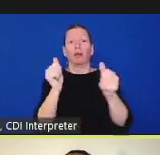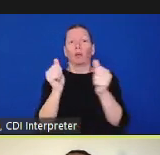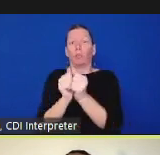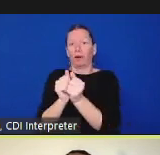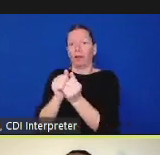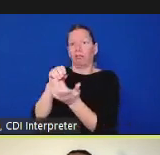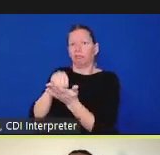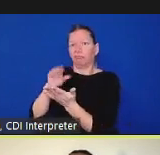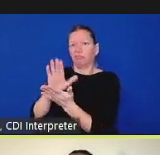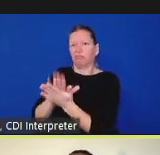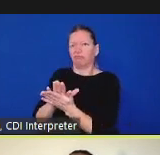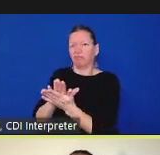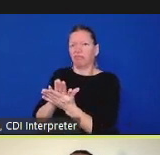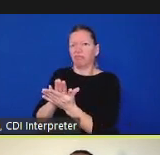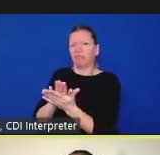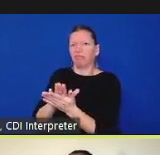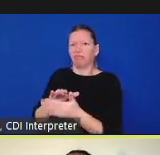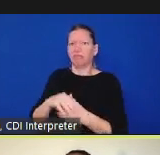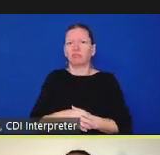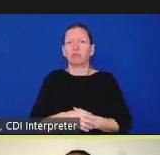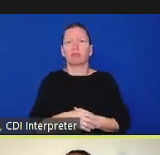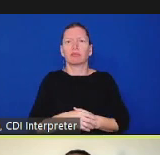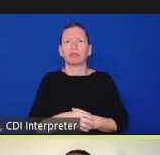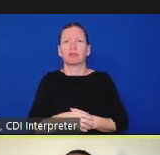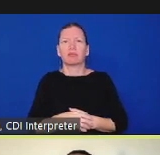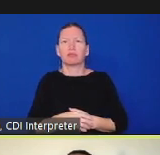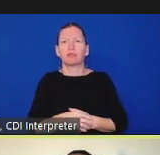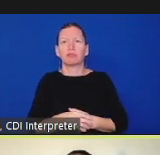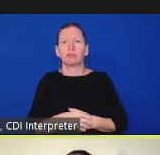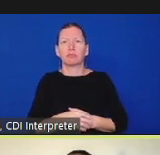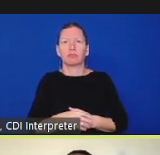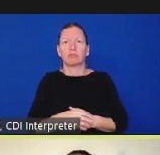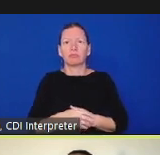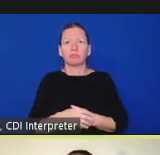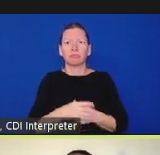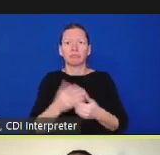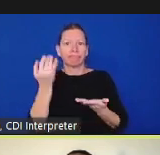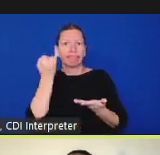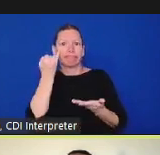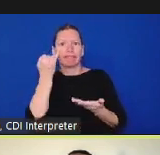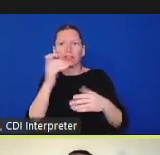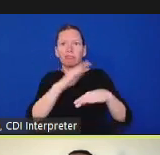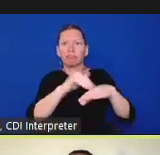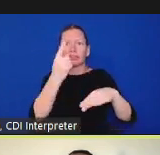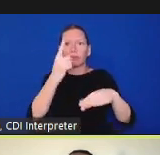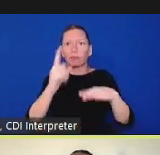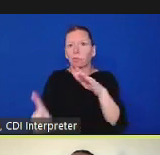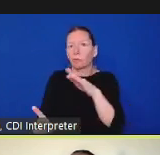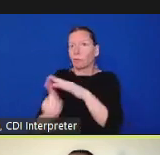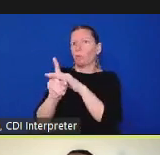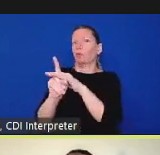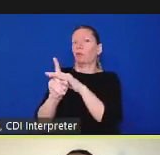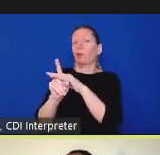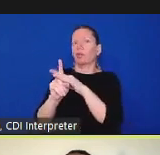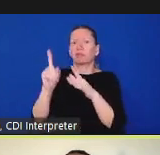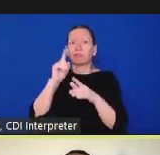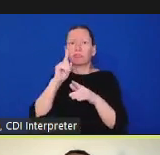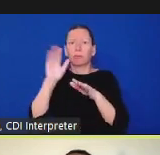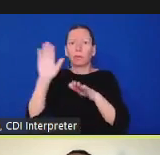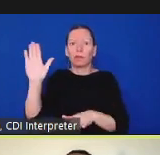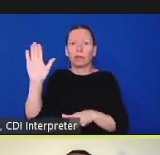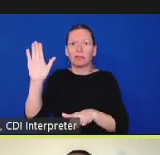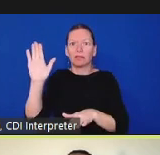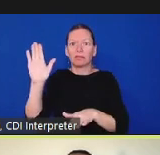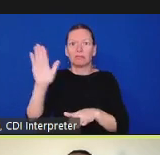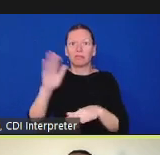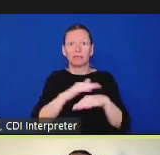persons as witnesses an officer of the county around their official duties with the sheriff's department where those books papers or